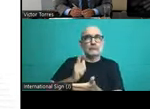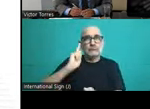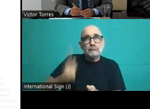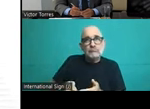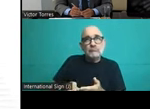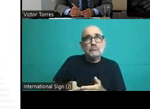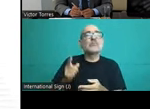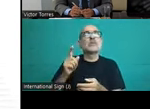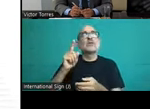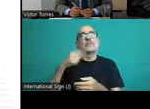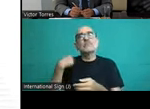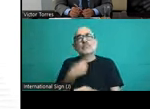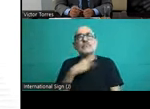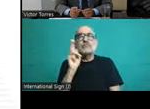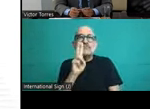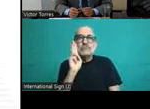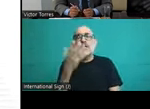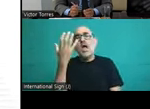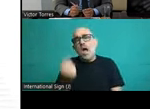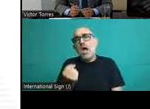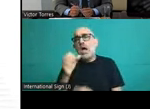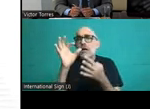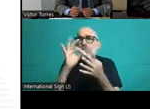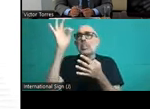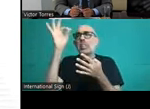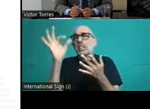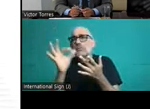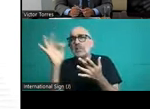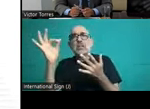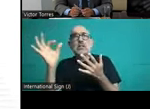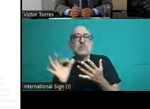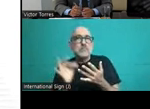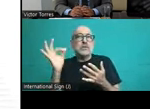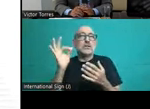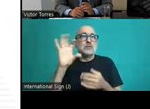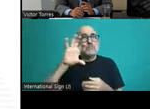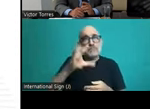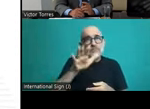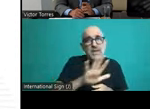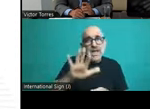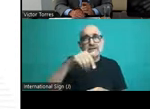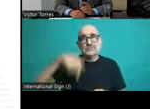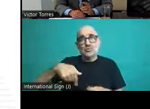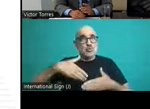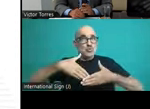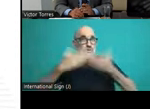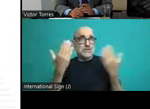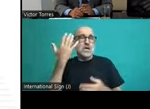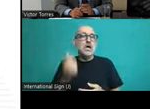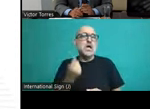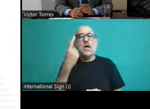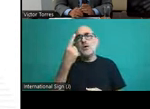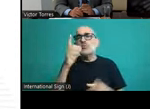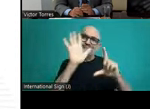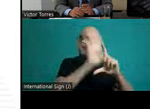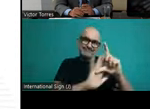private insurance is the main insurance. And there were four regions